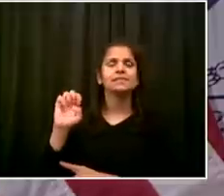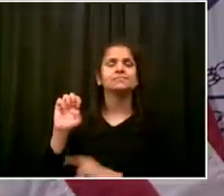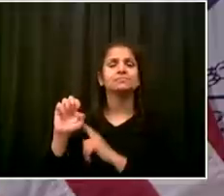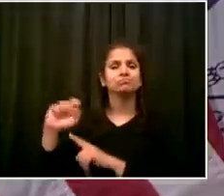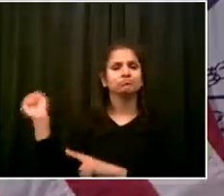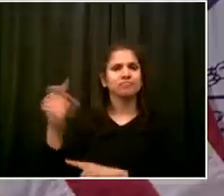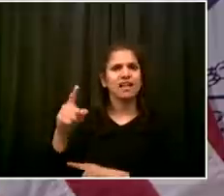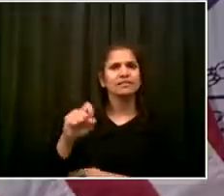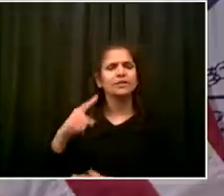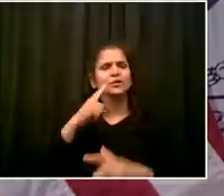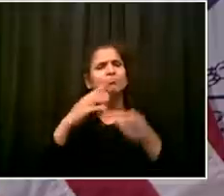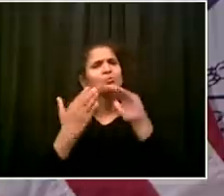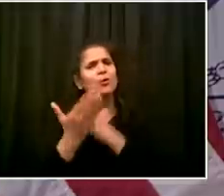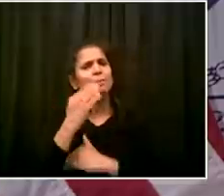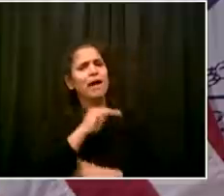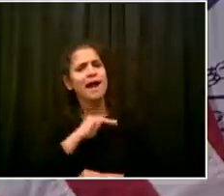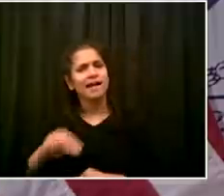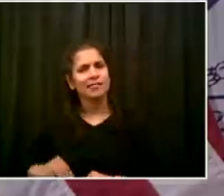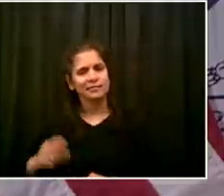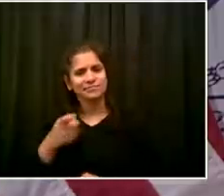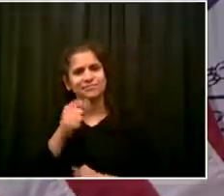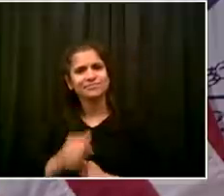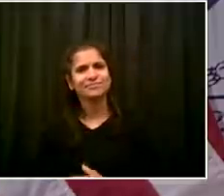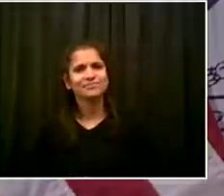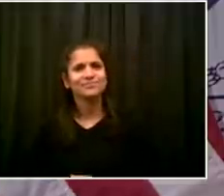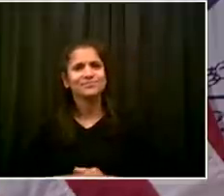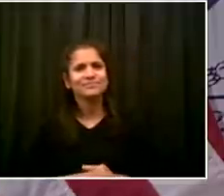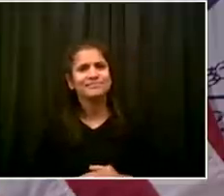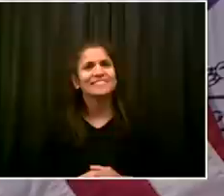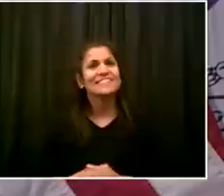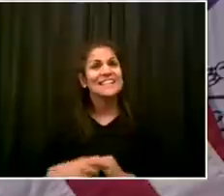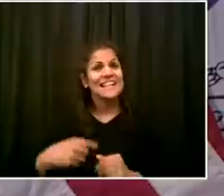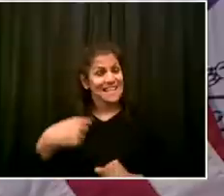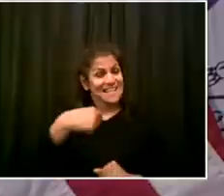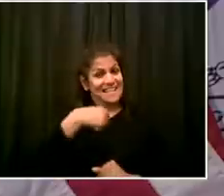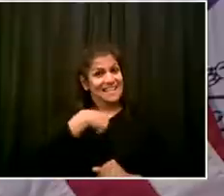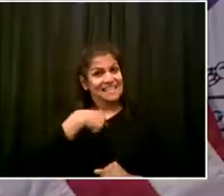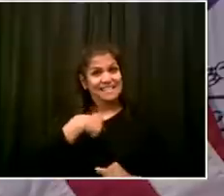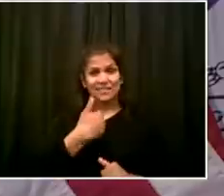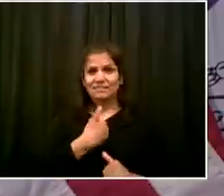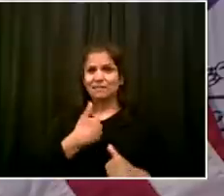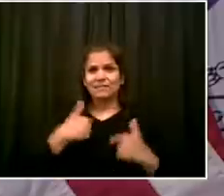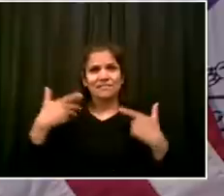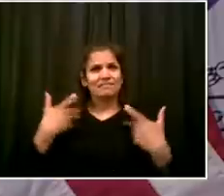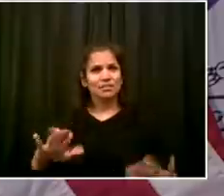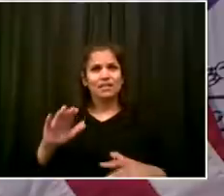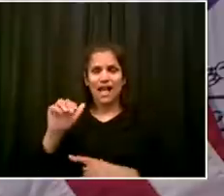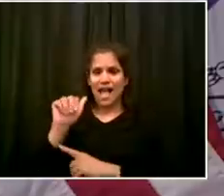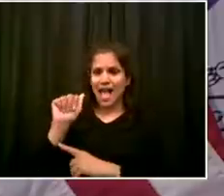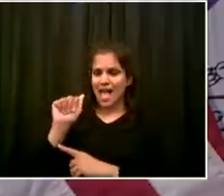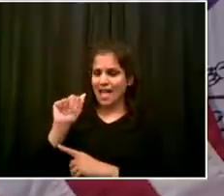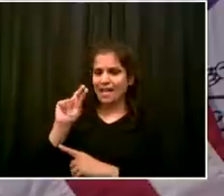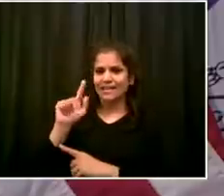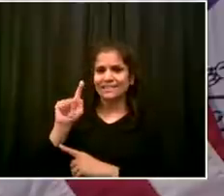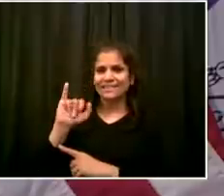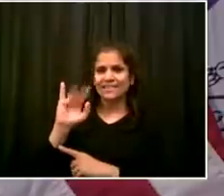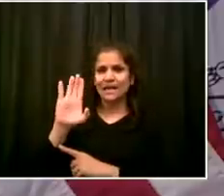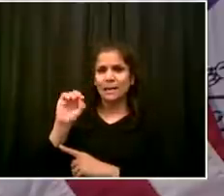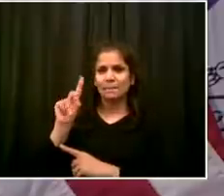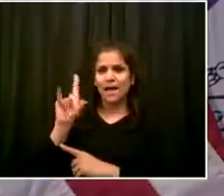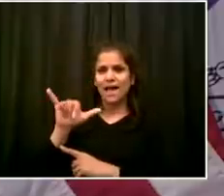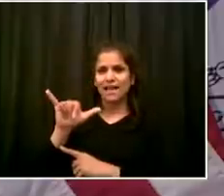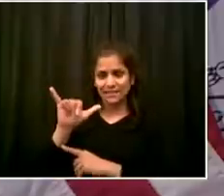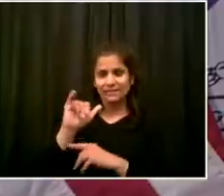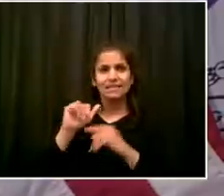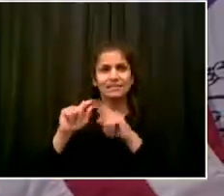test the other day, and I'm sure you'll be happy to know that the line stretched all the way up the block. With that in mind,